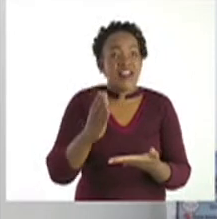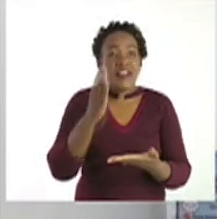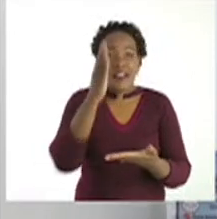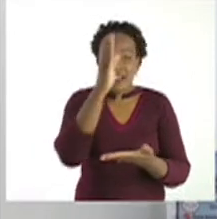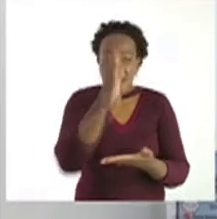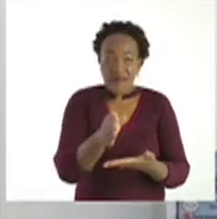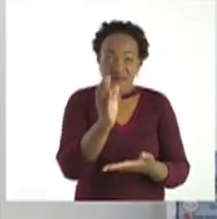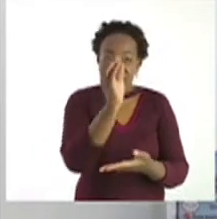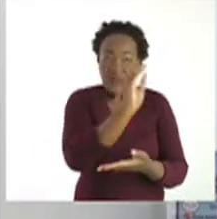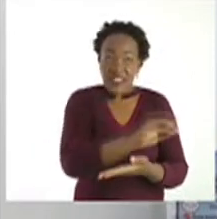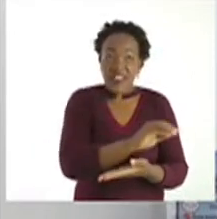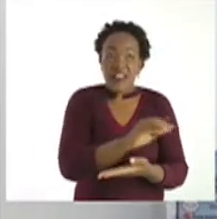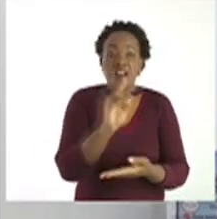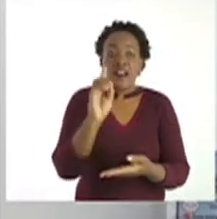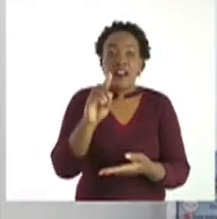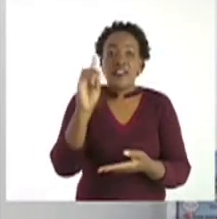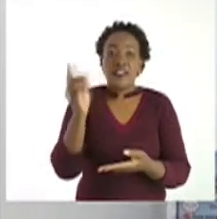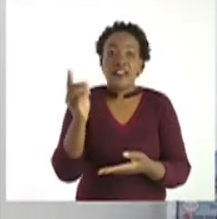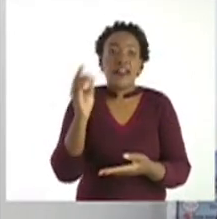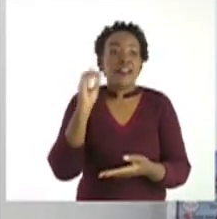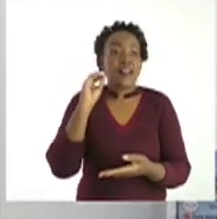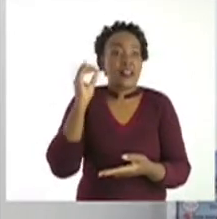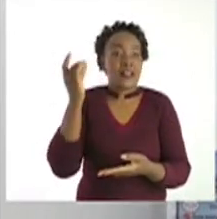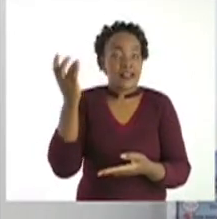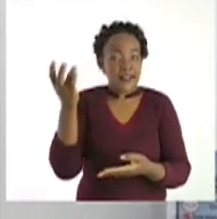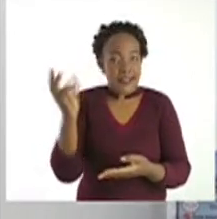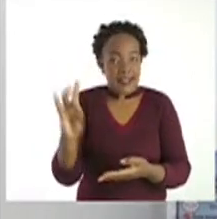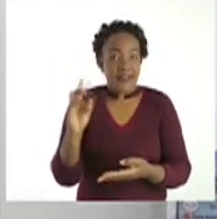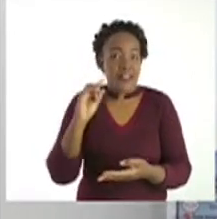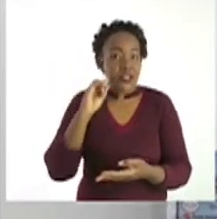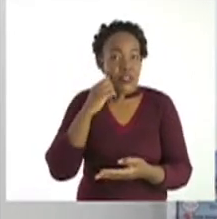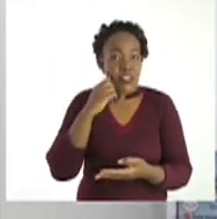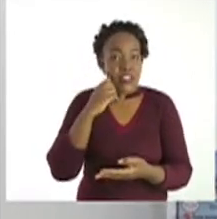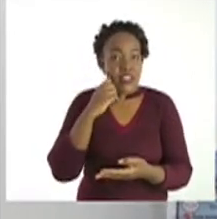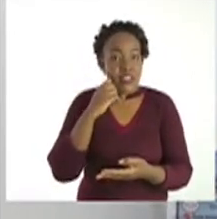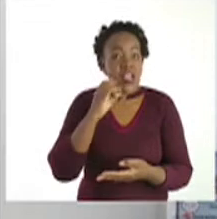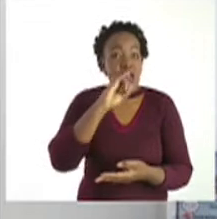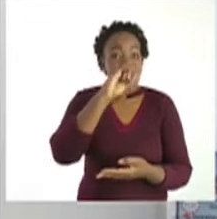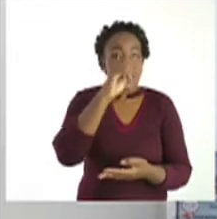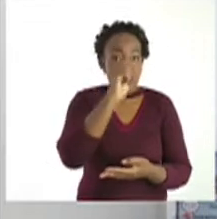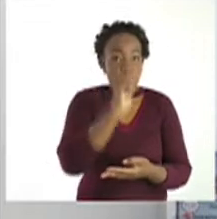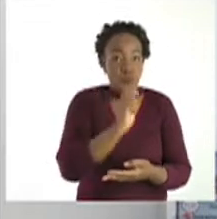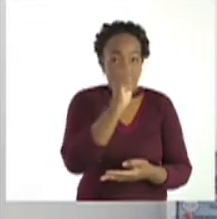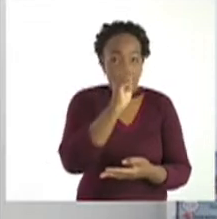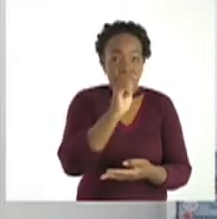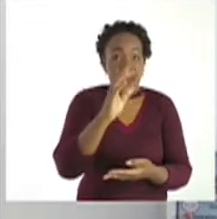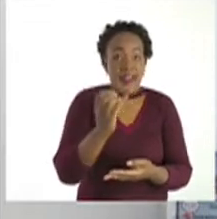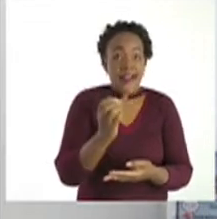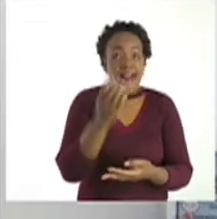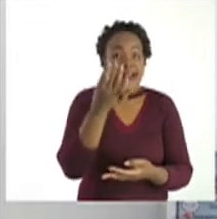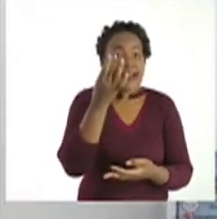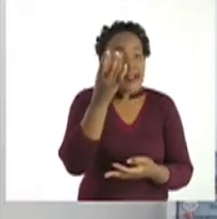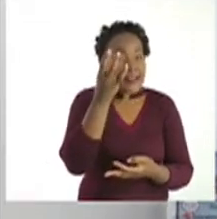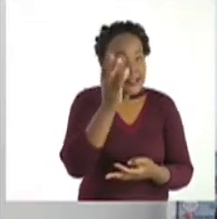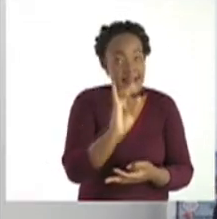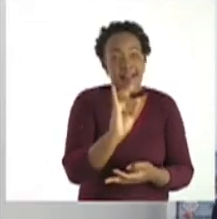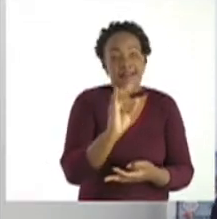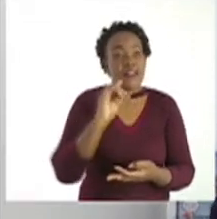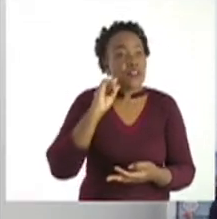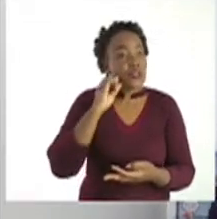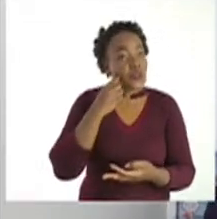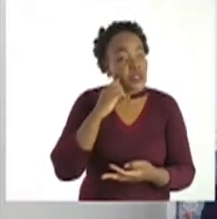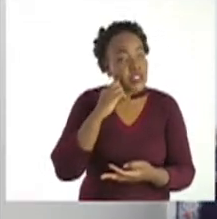So Tom will get 7 sweets, Jerry will get 7 sweets